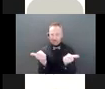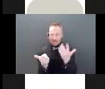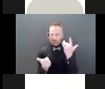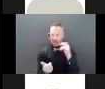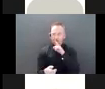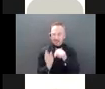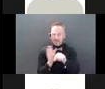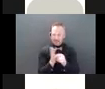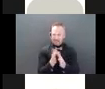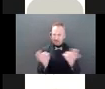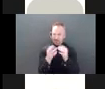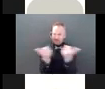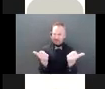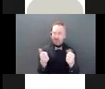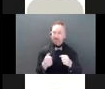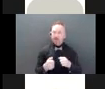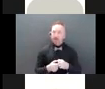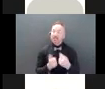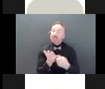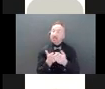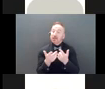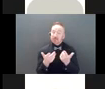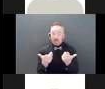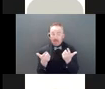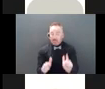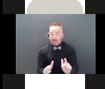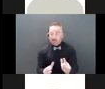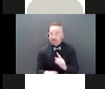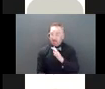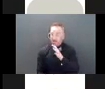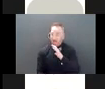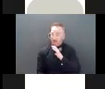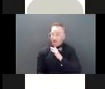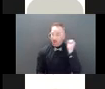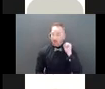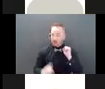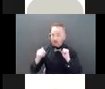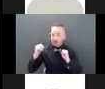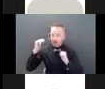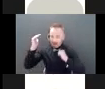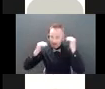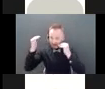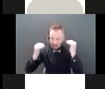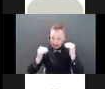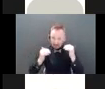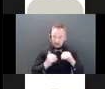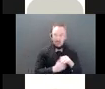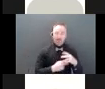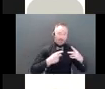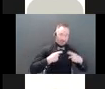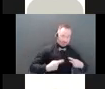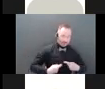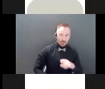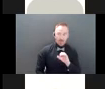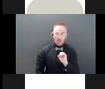is happening, it does happen to older adults. And, you know, there's different signs of abuse that we need to be aware